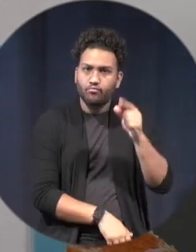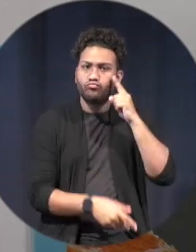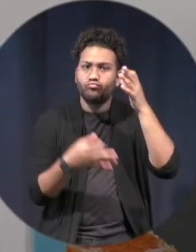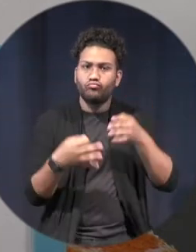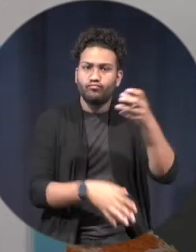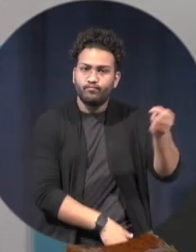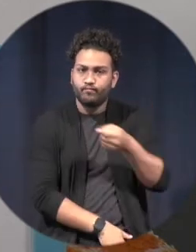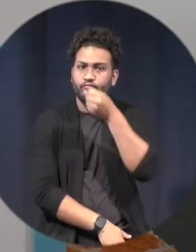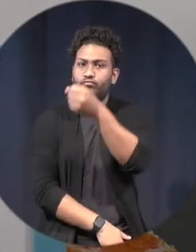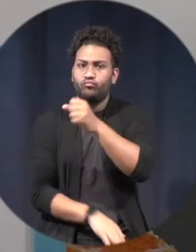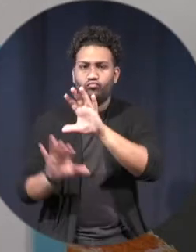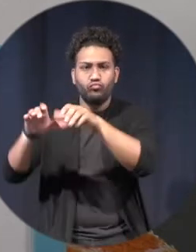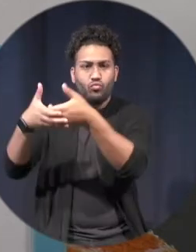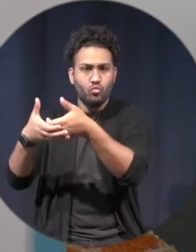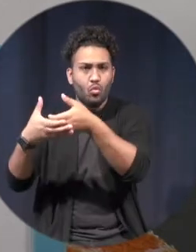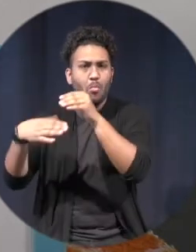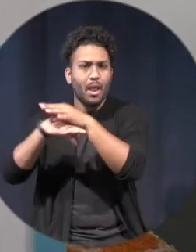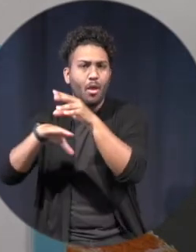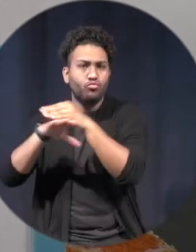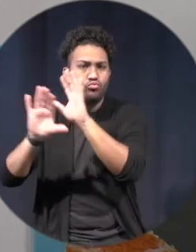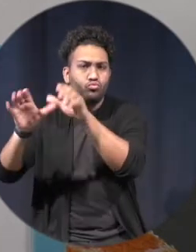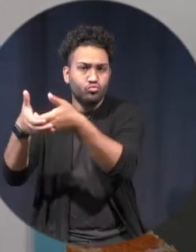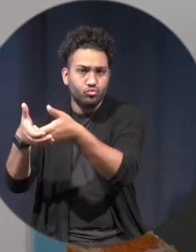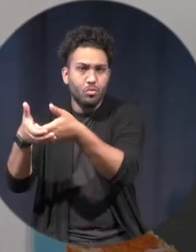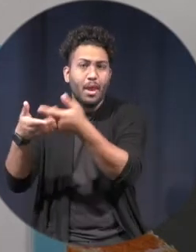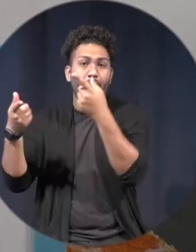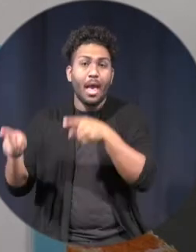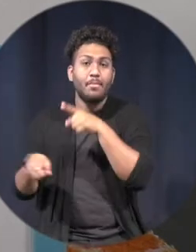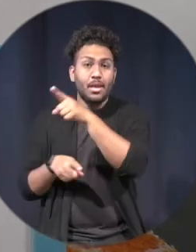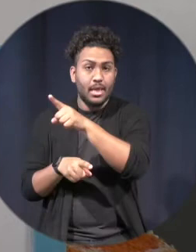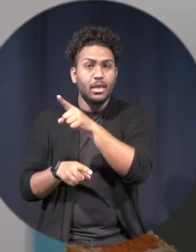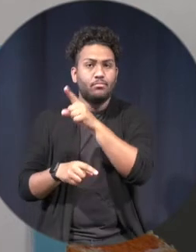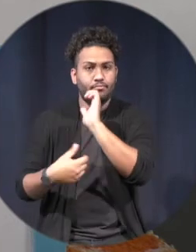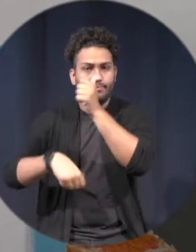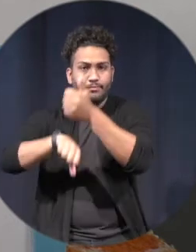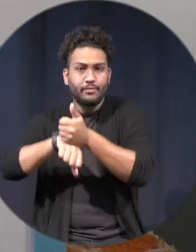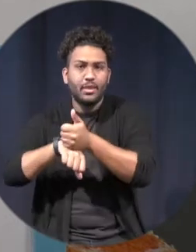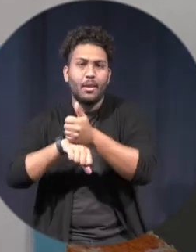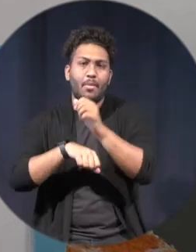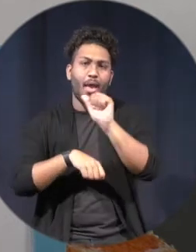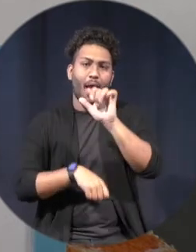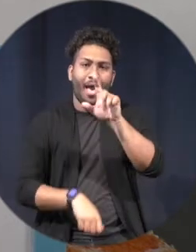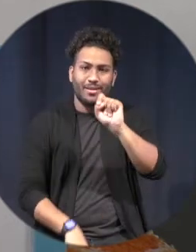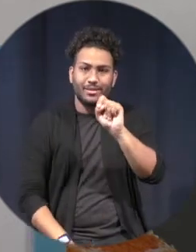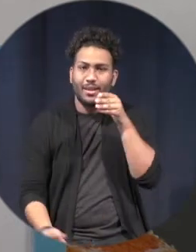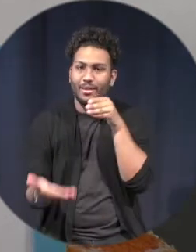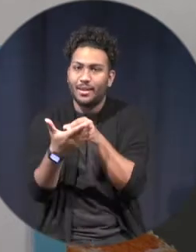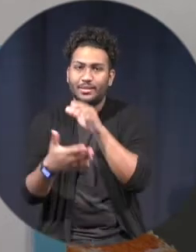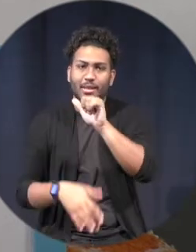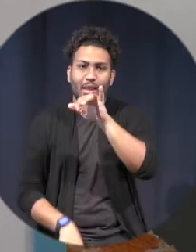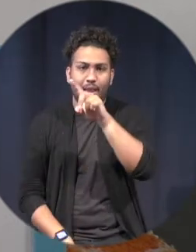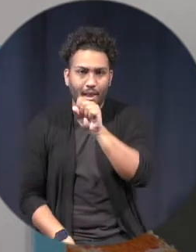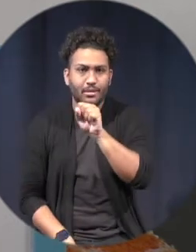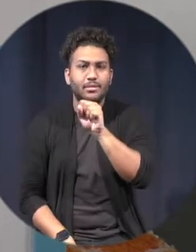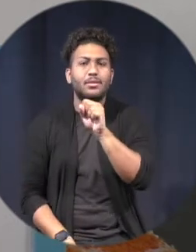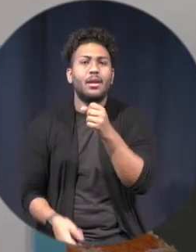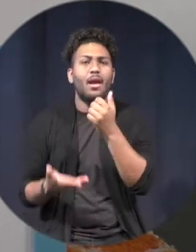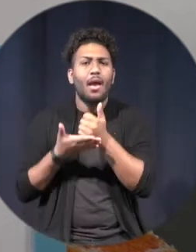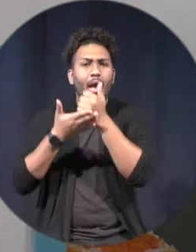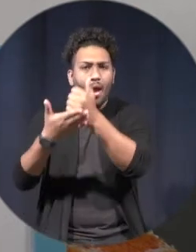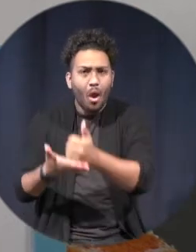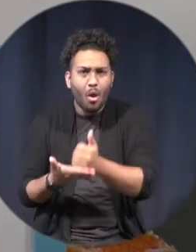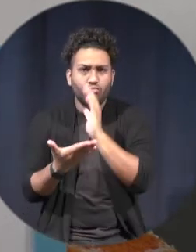resulted in Act Against AIDS campaign, known as Let's Stop HIV Together campaign, which promotes HIV